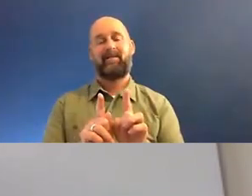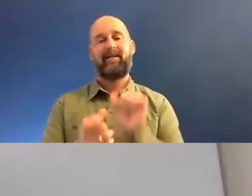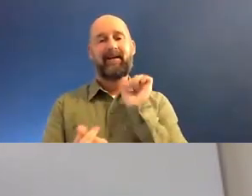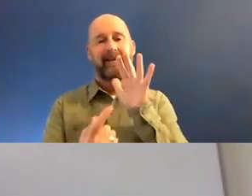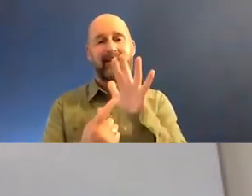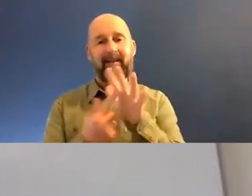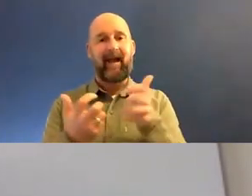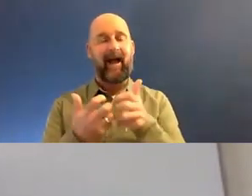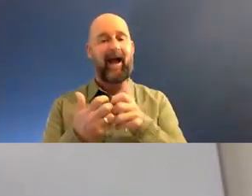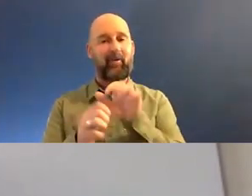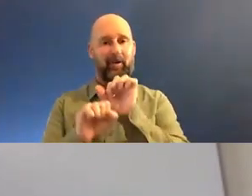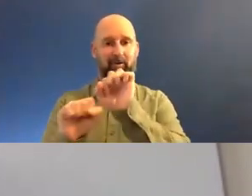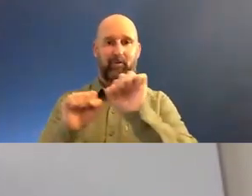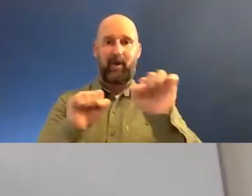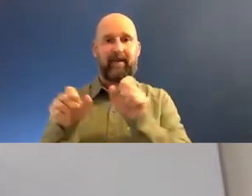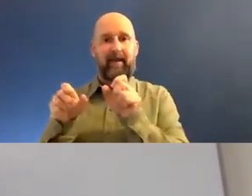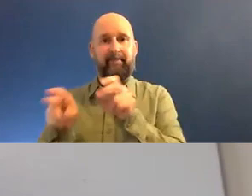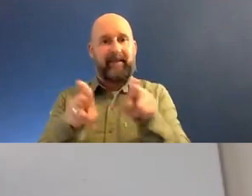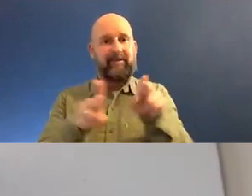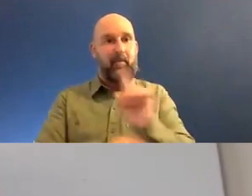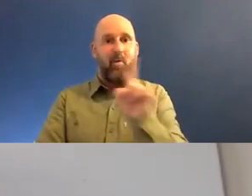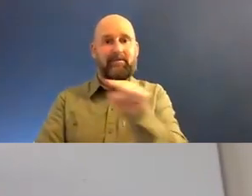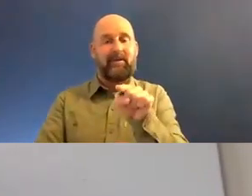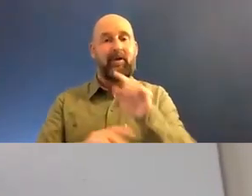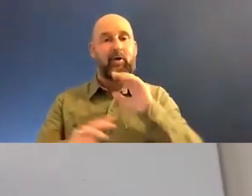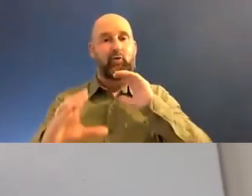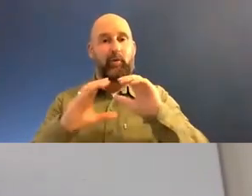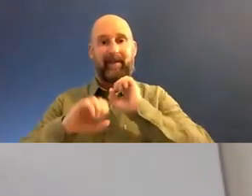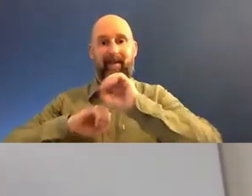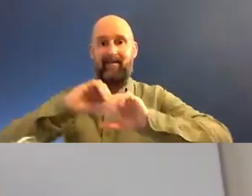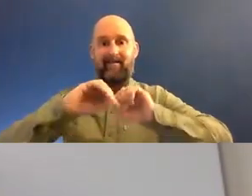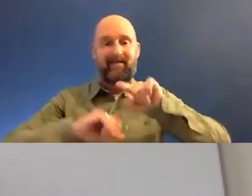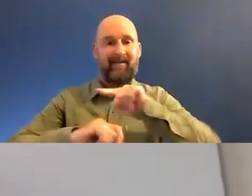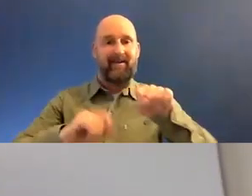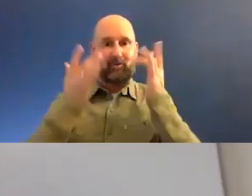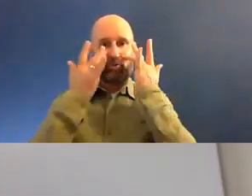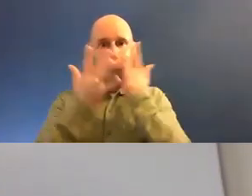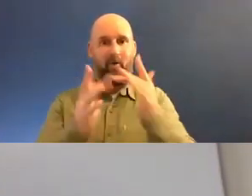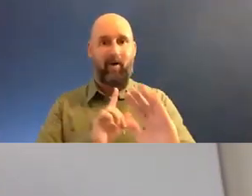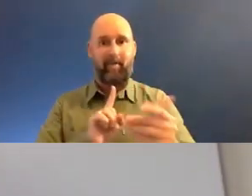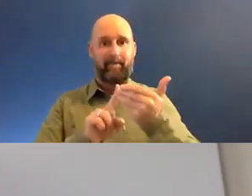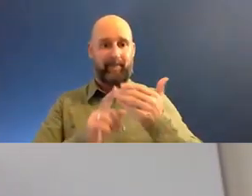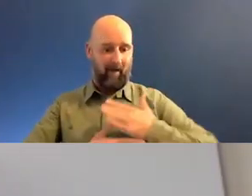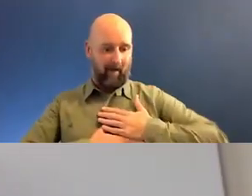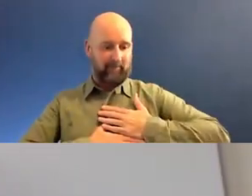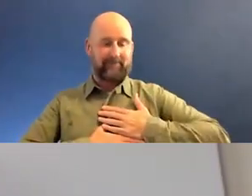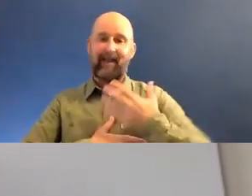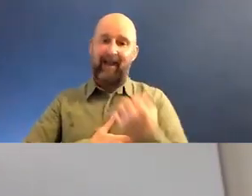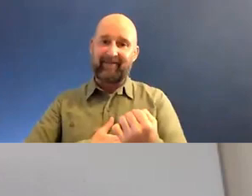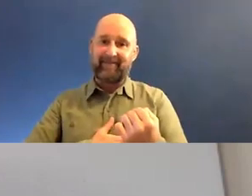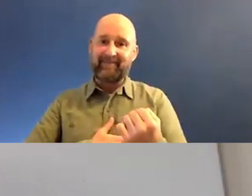medium that you have at your disposal to communicate that particular message to people's hearts? And that's why I've actually